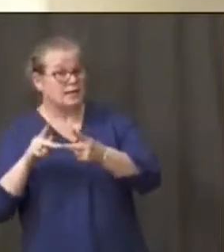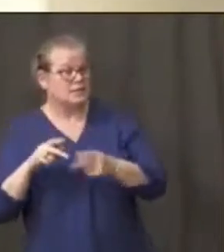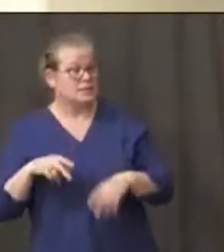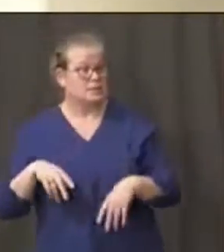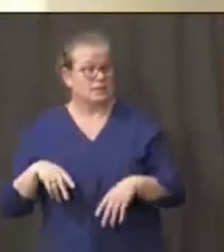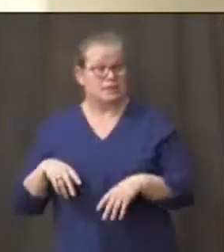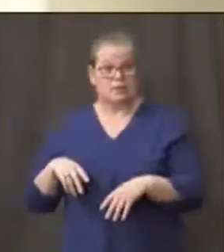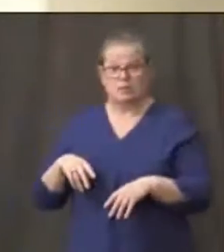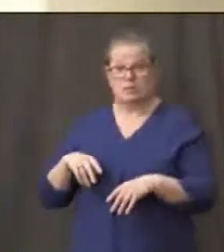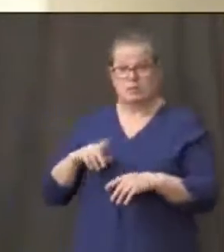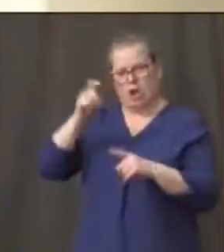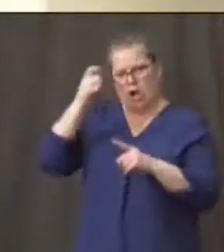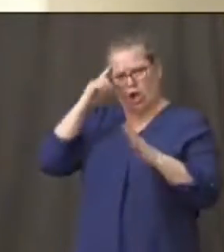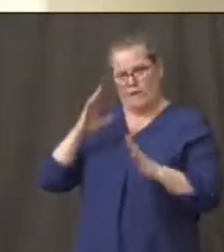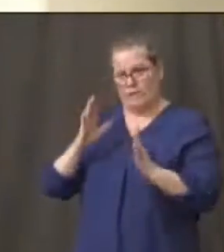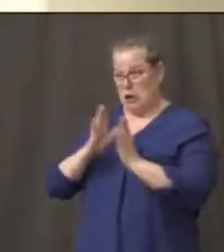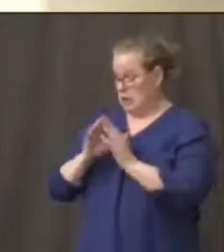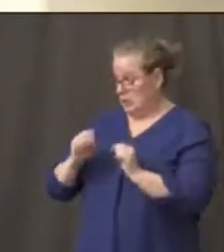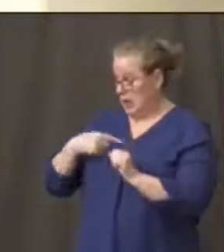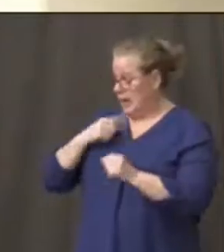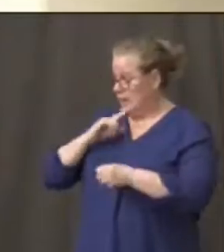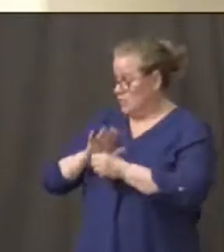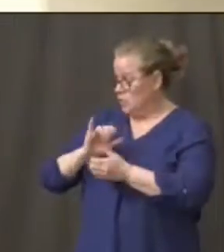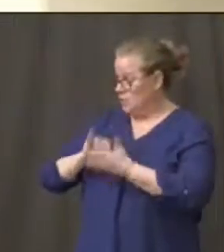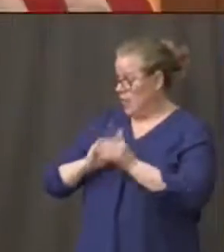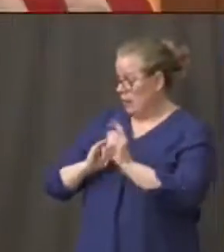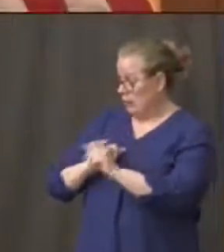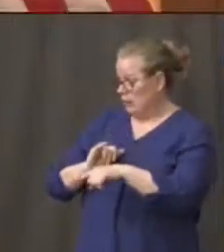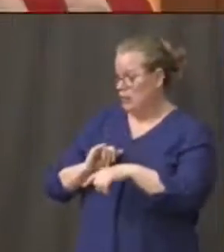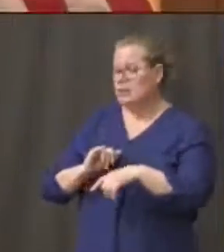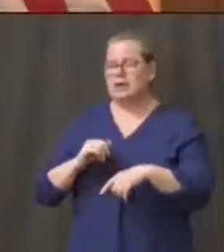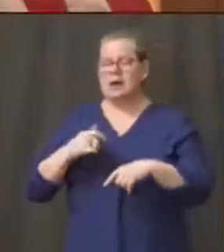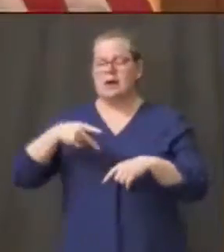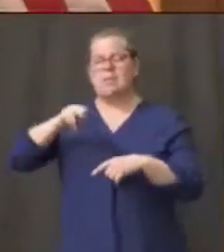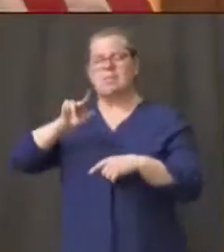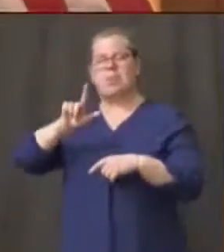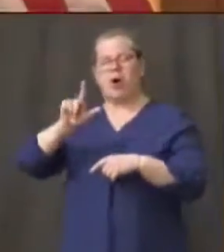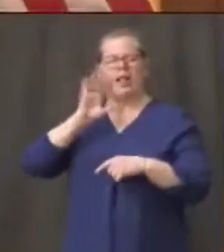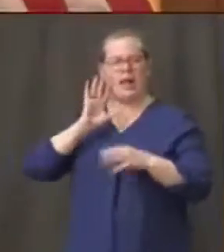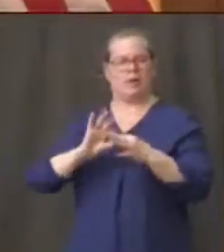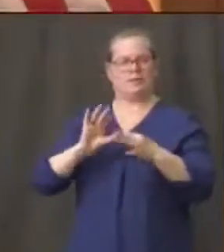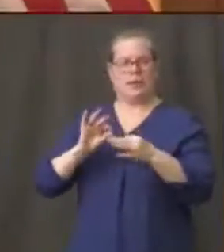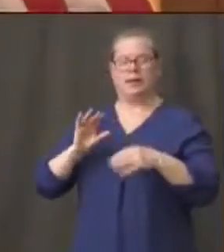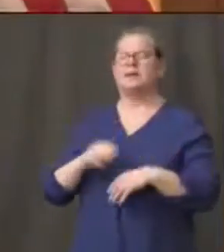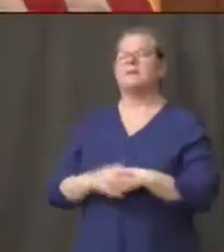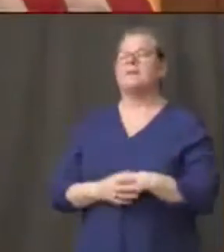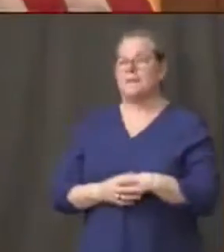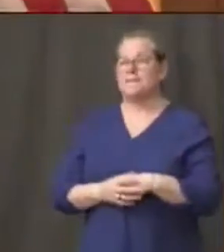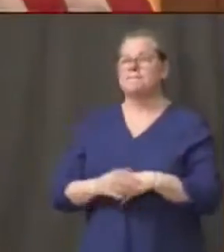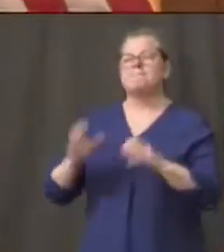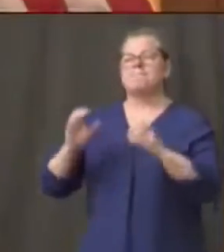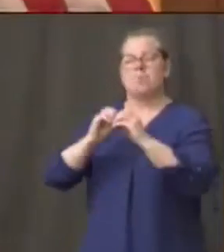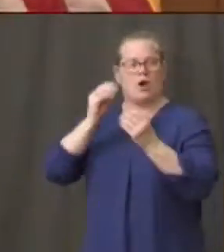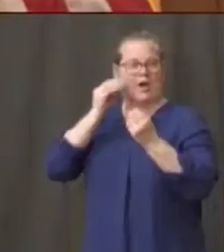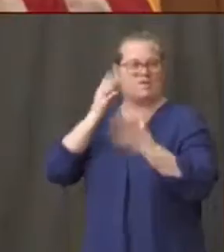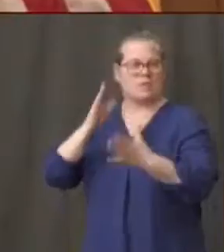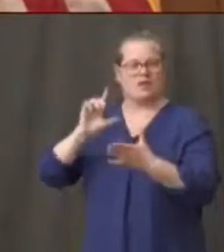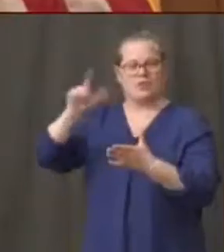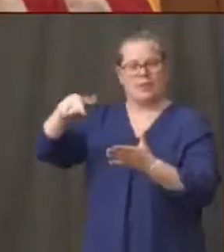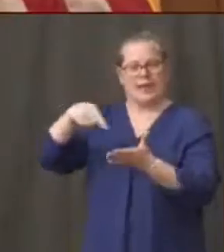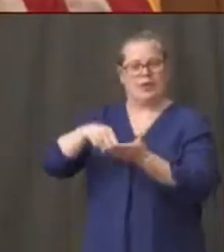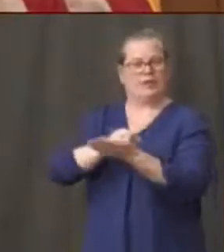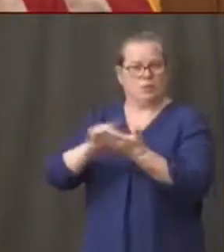sorry um we will be able to have more information to provide uh later this week as it deals with